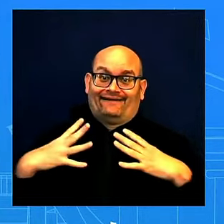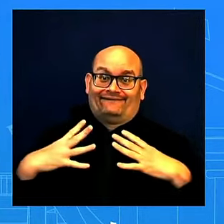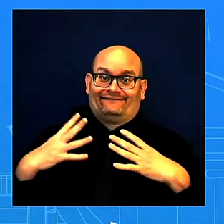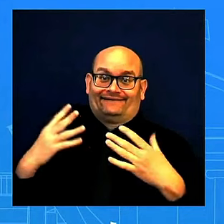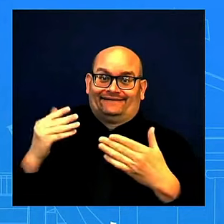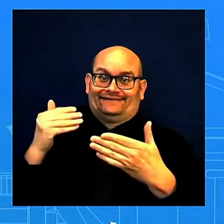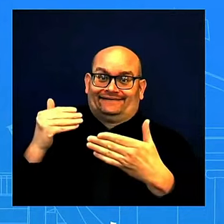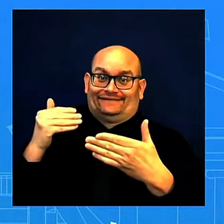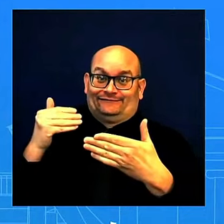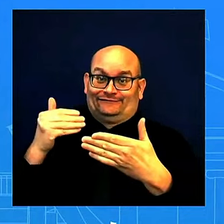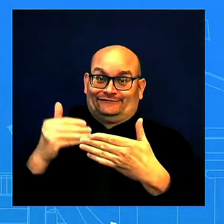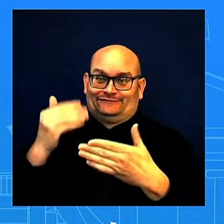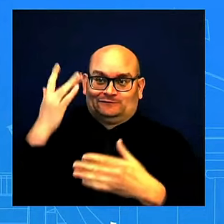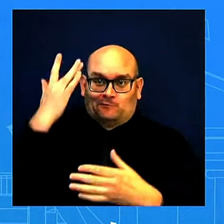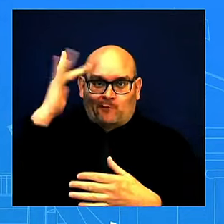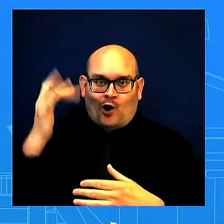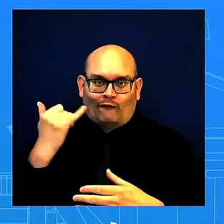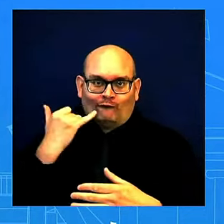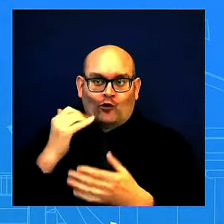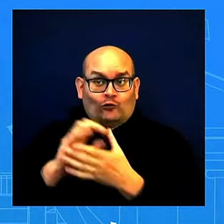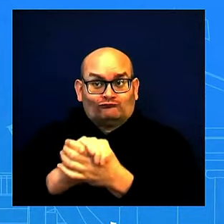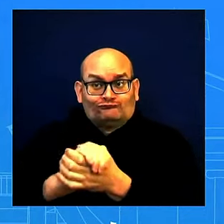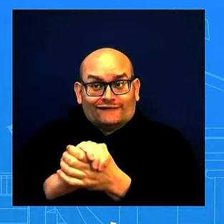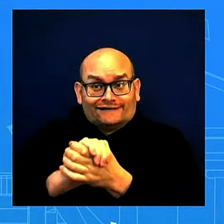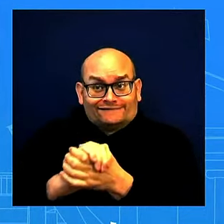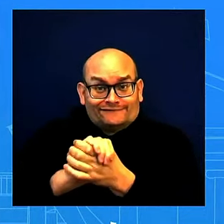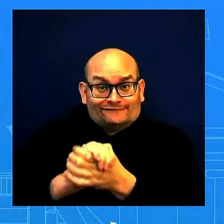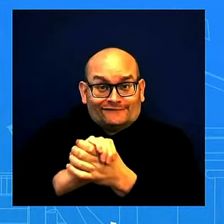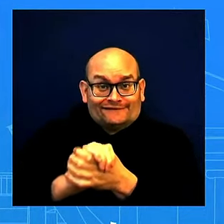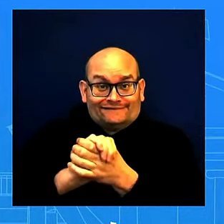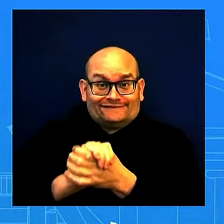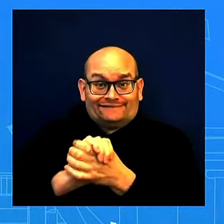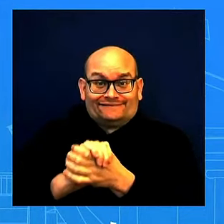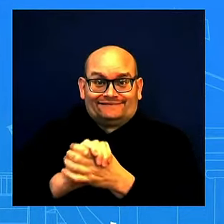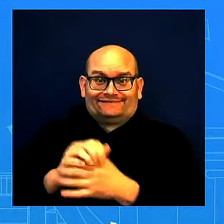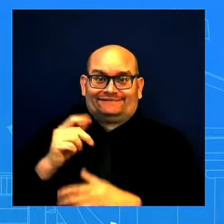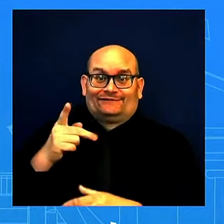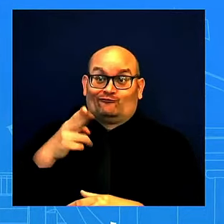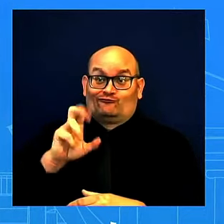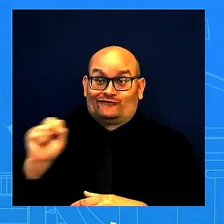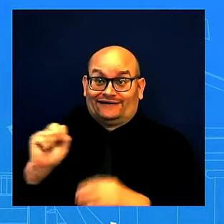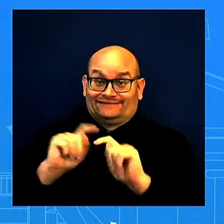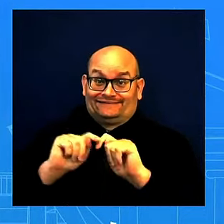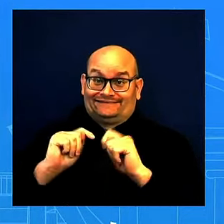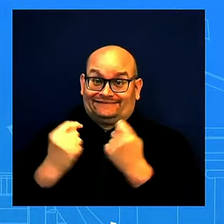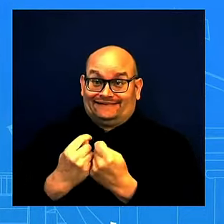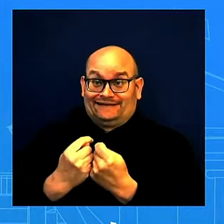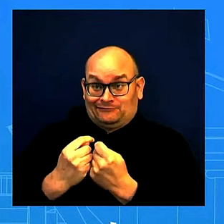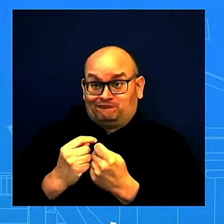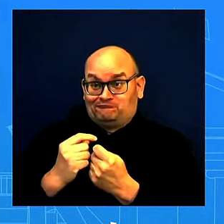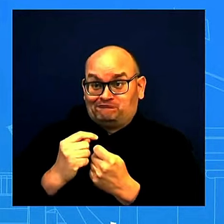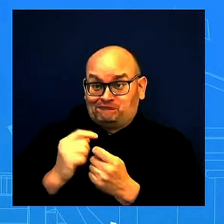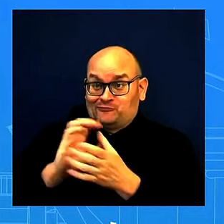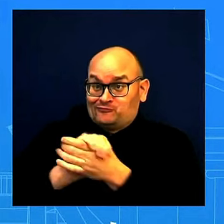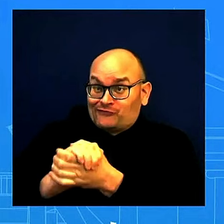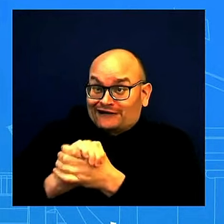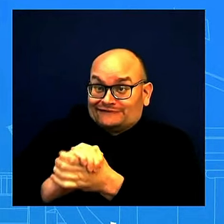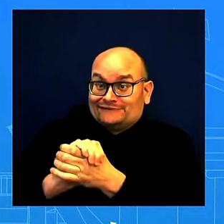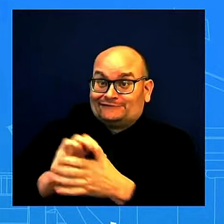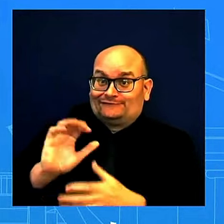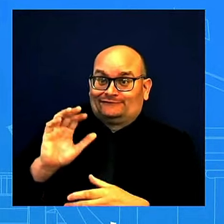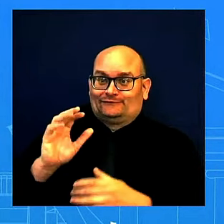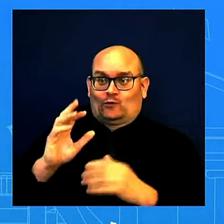to congratulate you. This is coming from the press team, all of us. We wanted to congratulate you and wish you well. This is an exciting time.